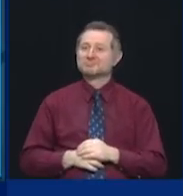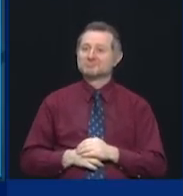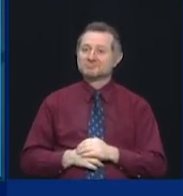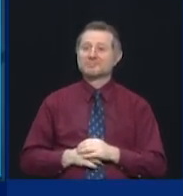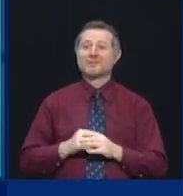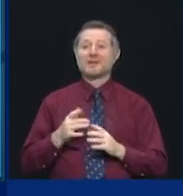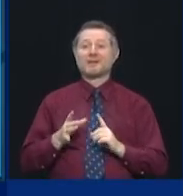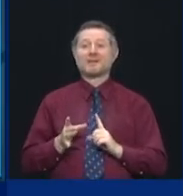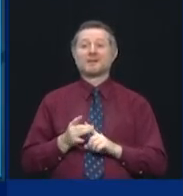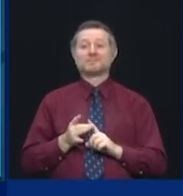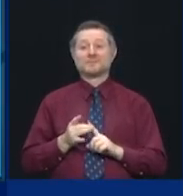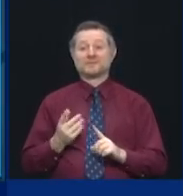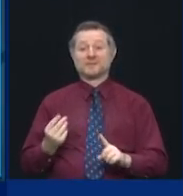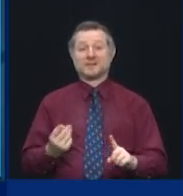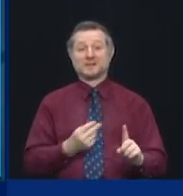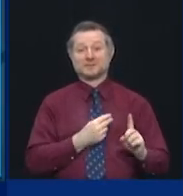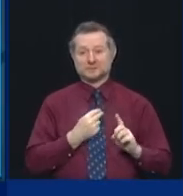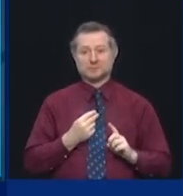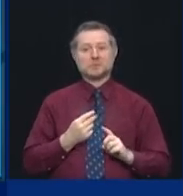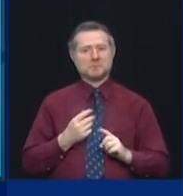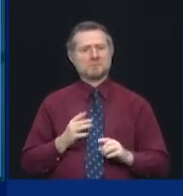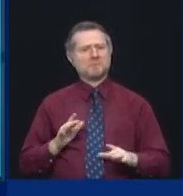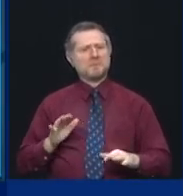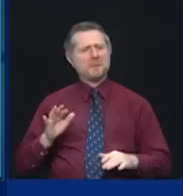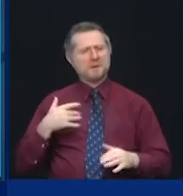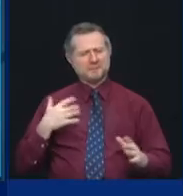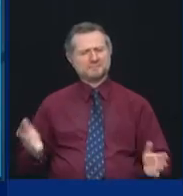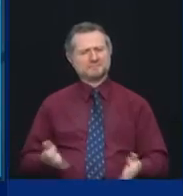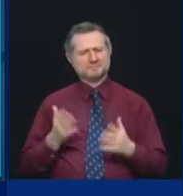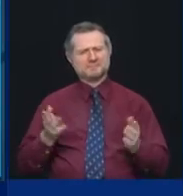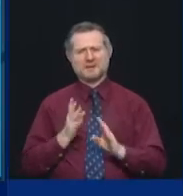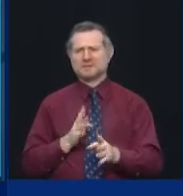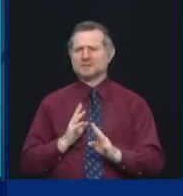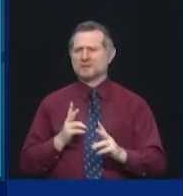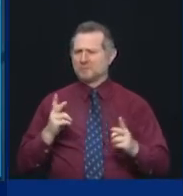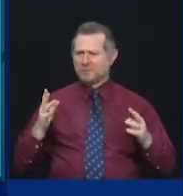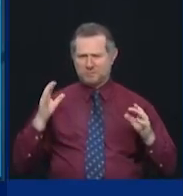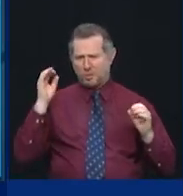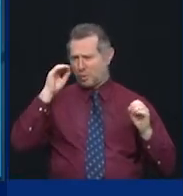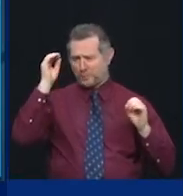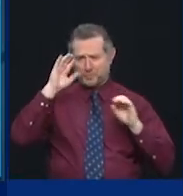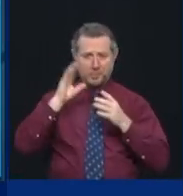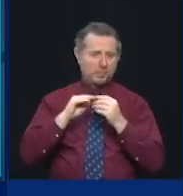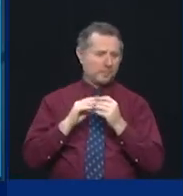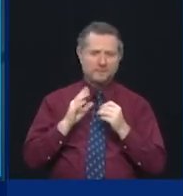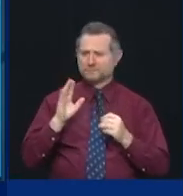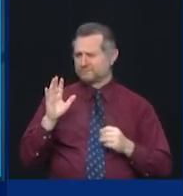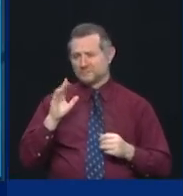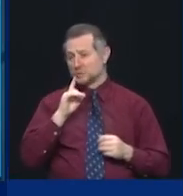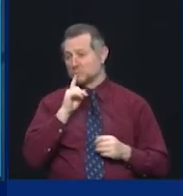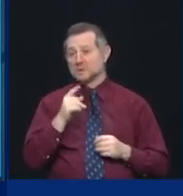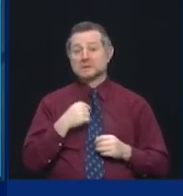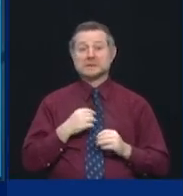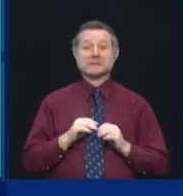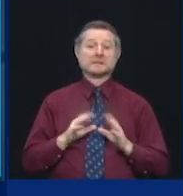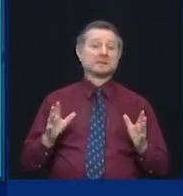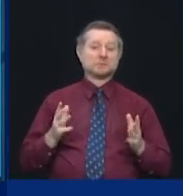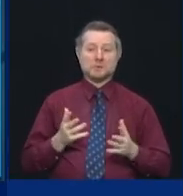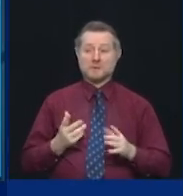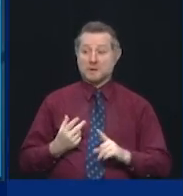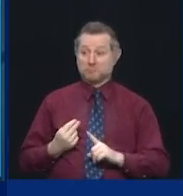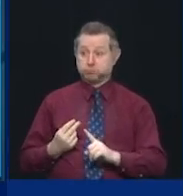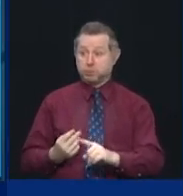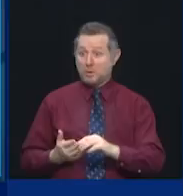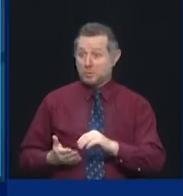Because although you get different opinions across the country, one thing is clear. As the number of vaccinations goes up, the positivity